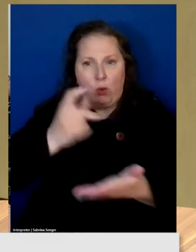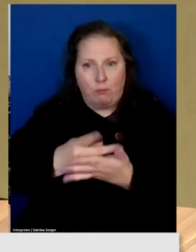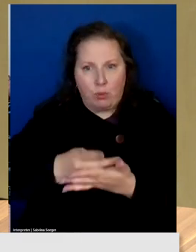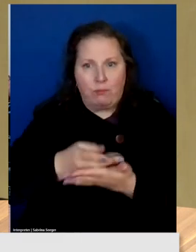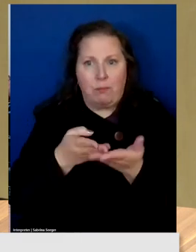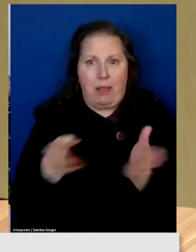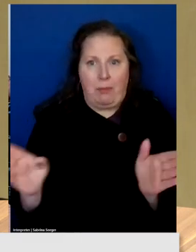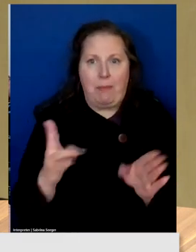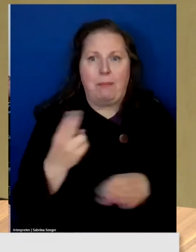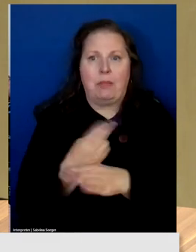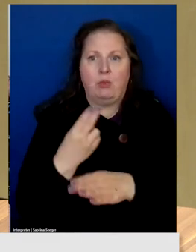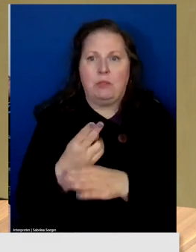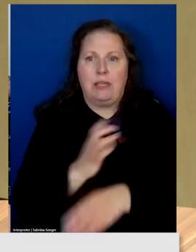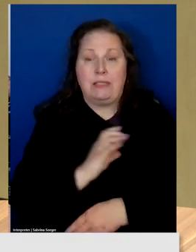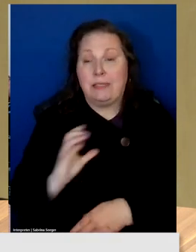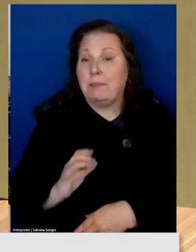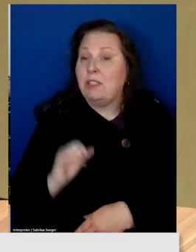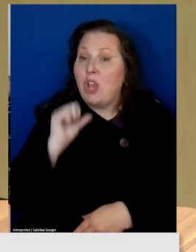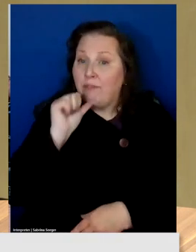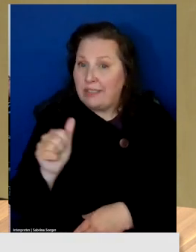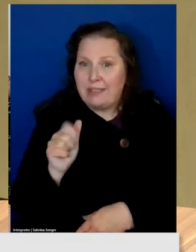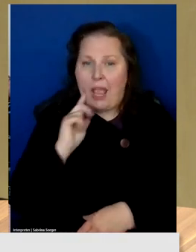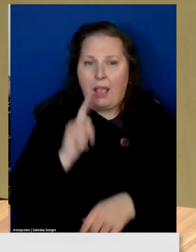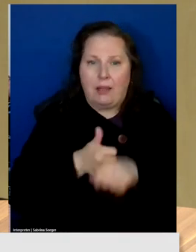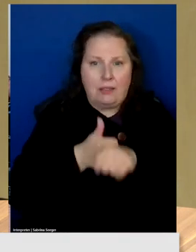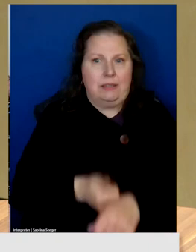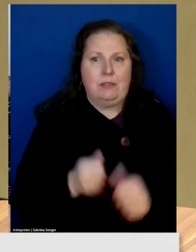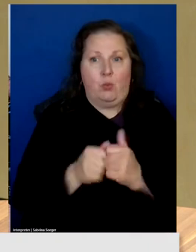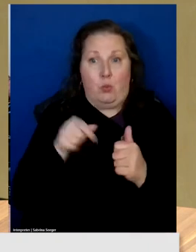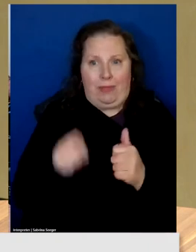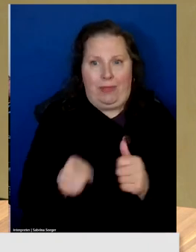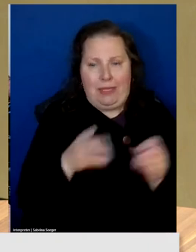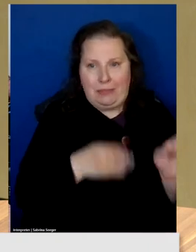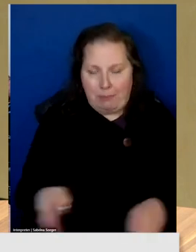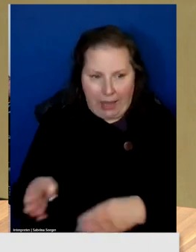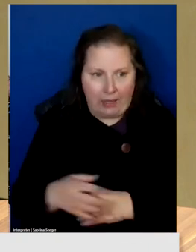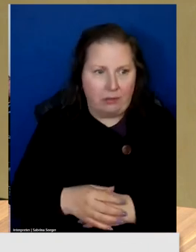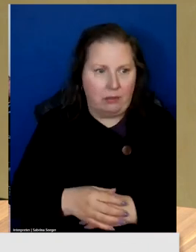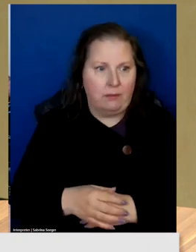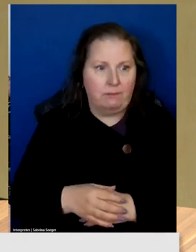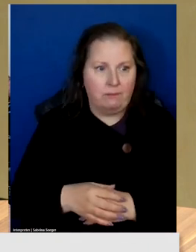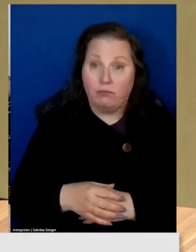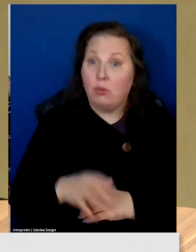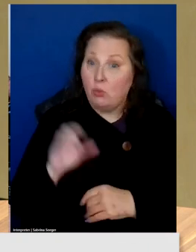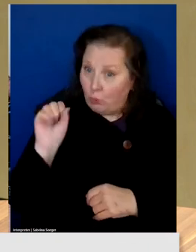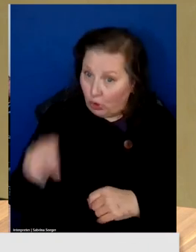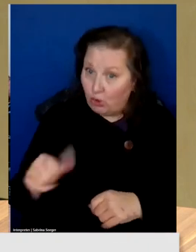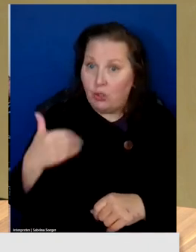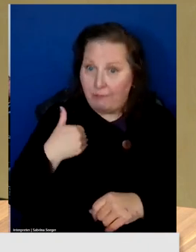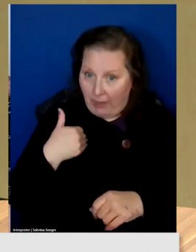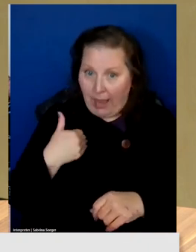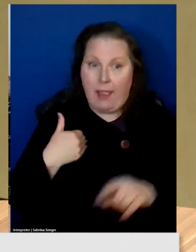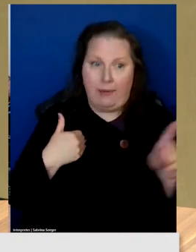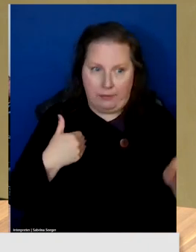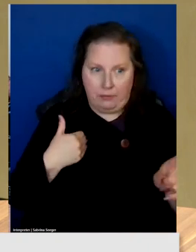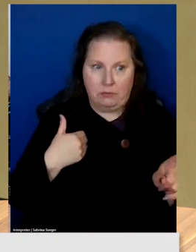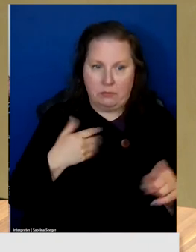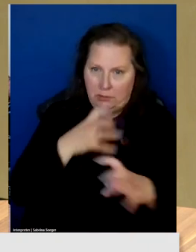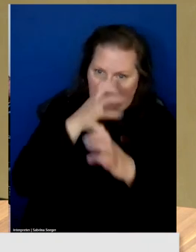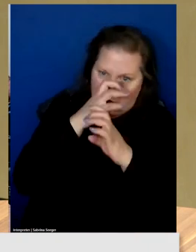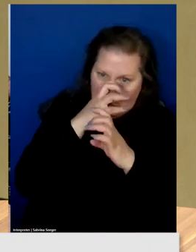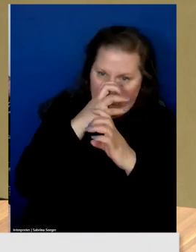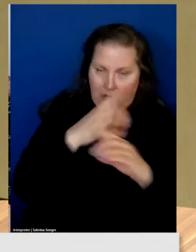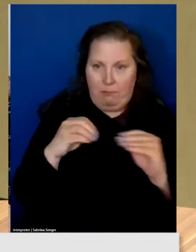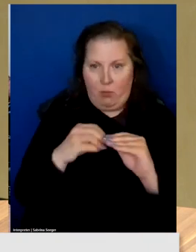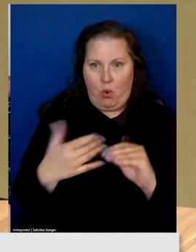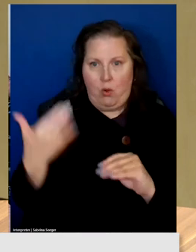the public utilities commission if it's not found to be consistent with this plan. So that's a way that we could have and should have implemented